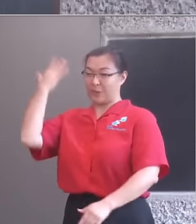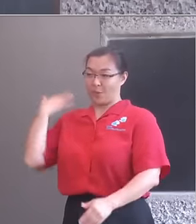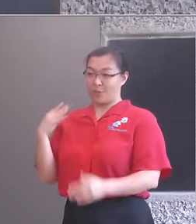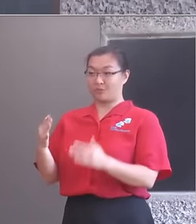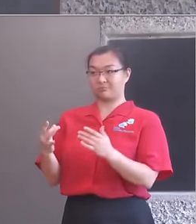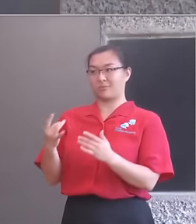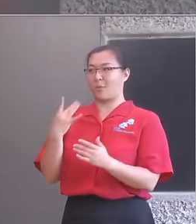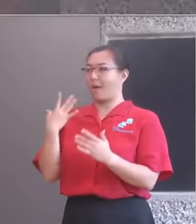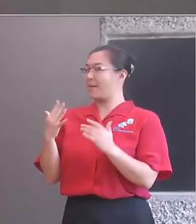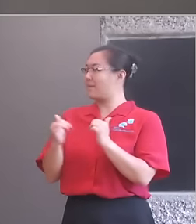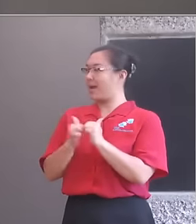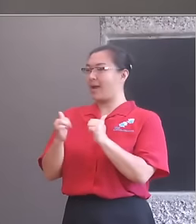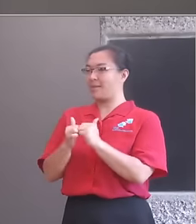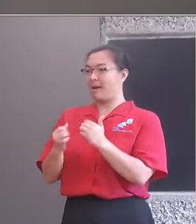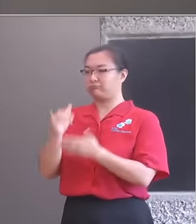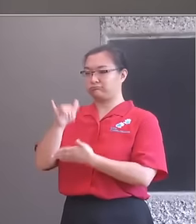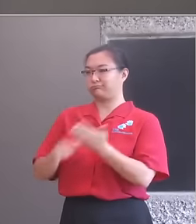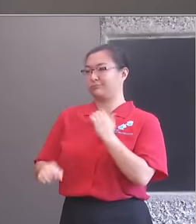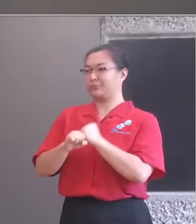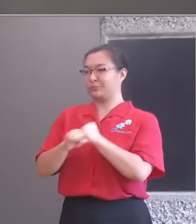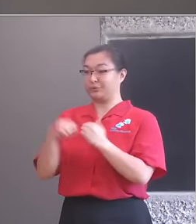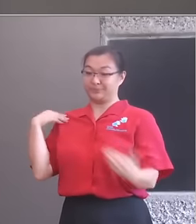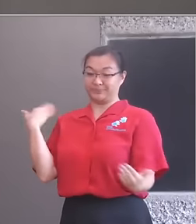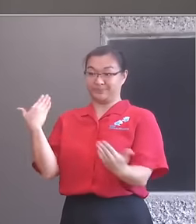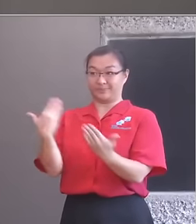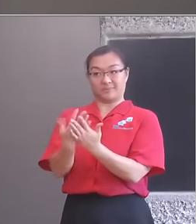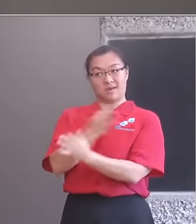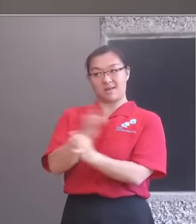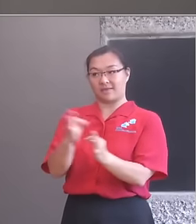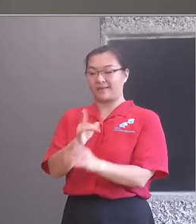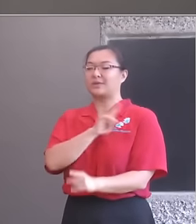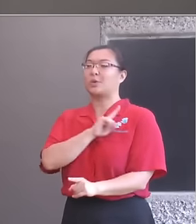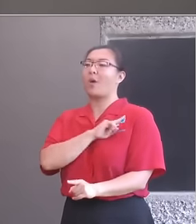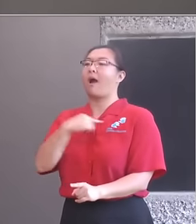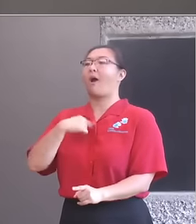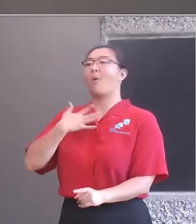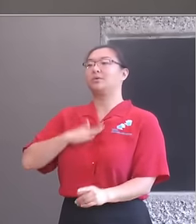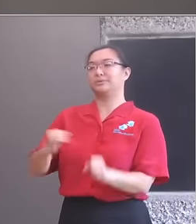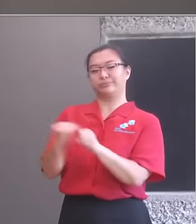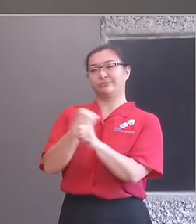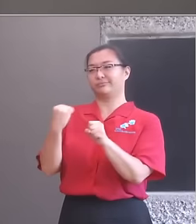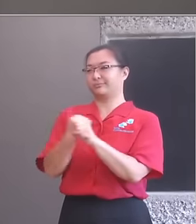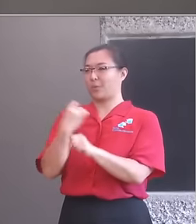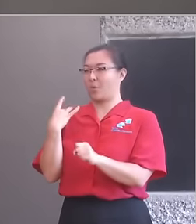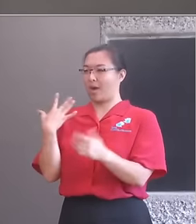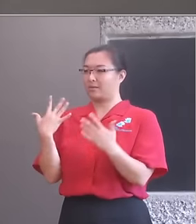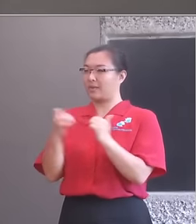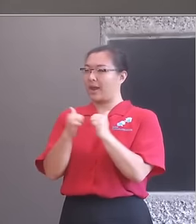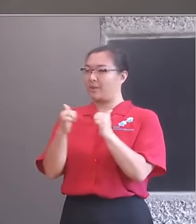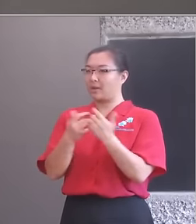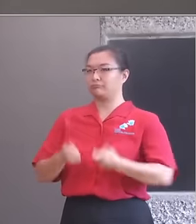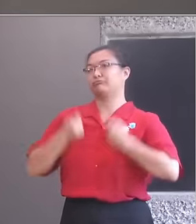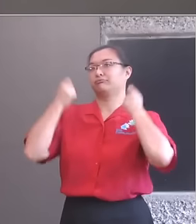it for the kind of issues that it wants to look at. We're going to look at things like placemaking, which is so important. The role that culture and heritage